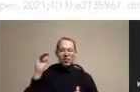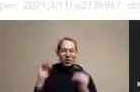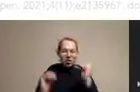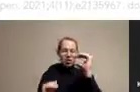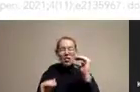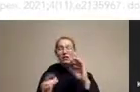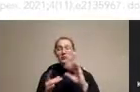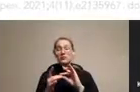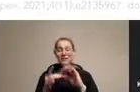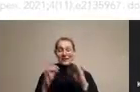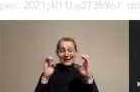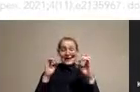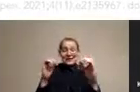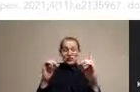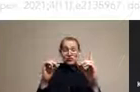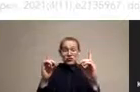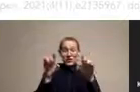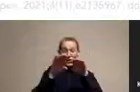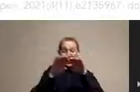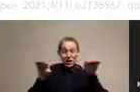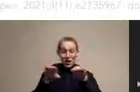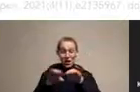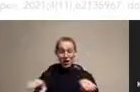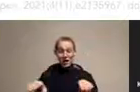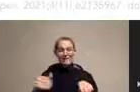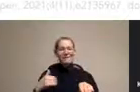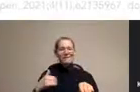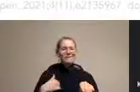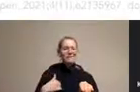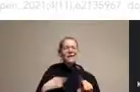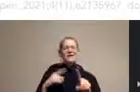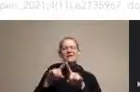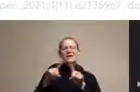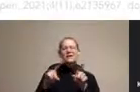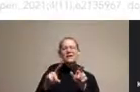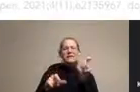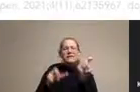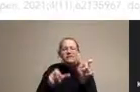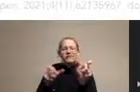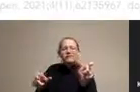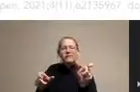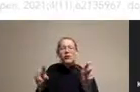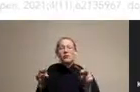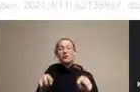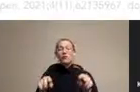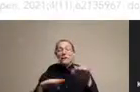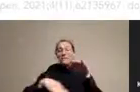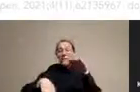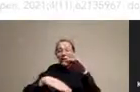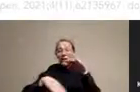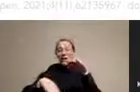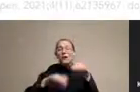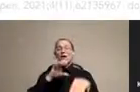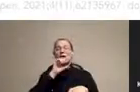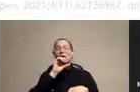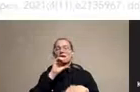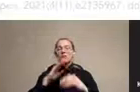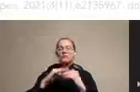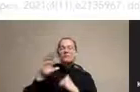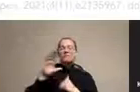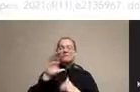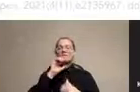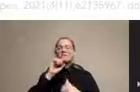attainment, and these are different rows of different age groups. just focus on the bottom, focus on the bottom. These are people over age 65 and you look at the